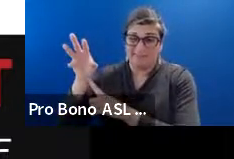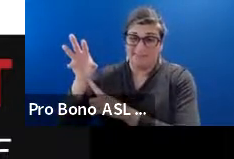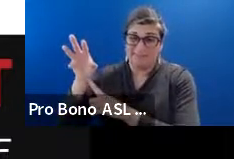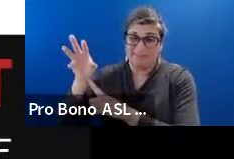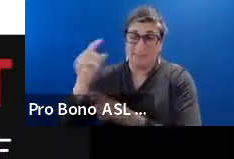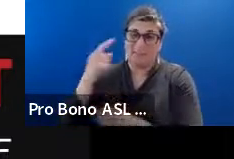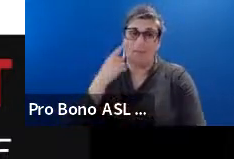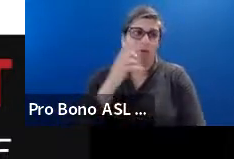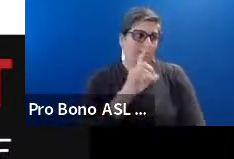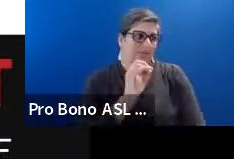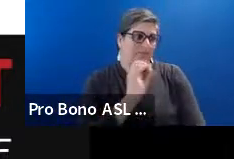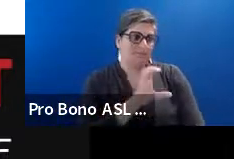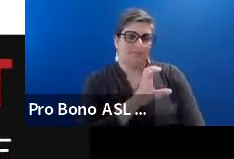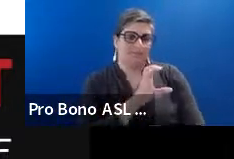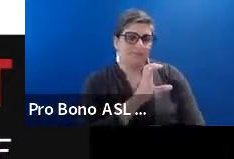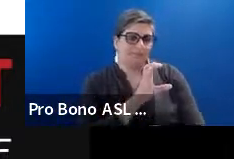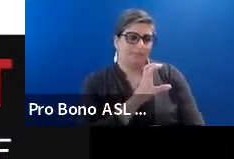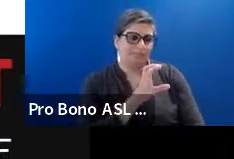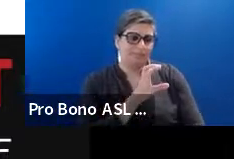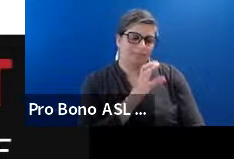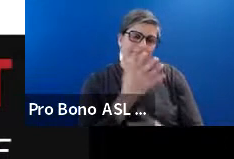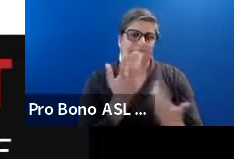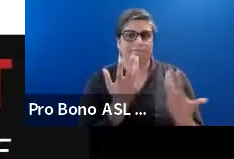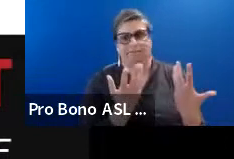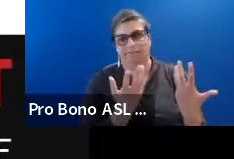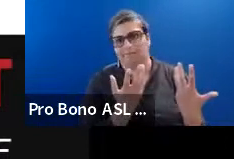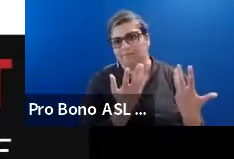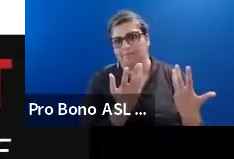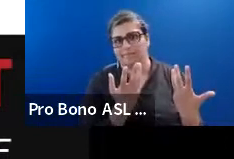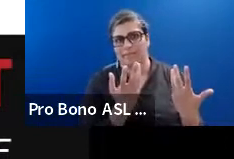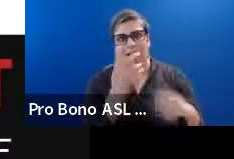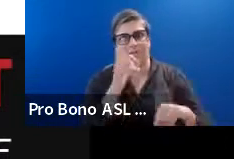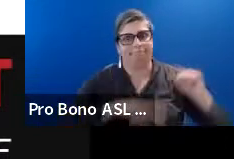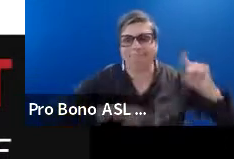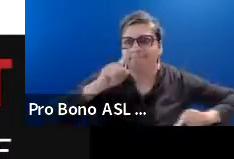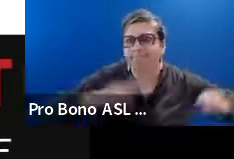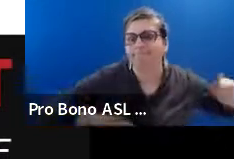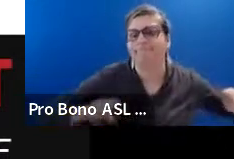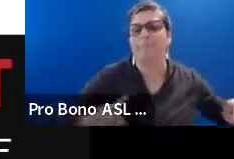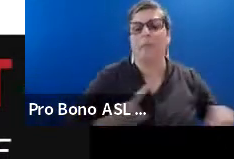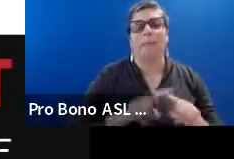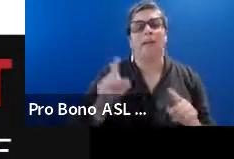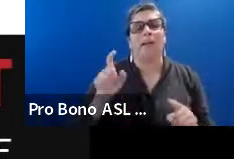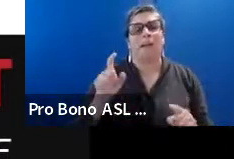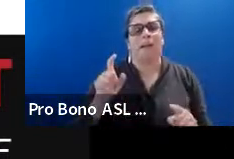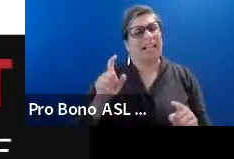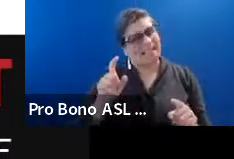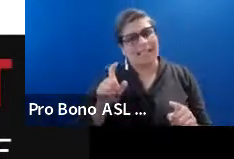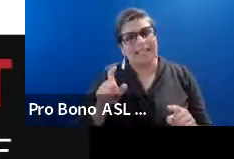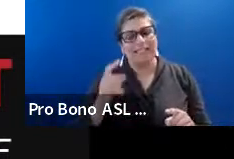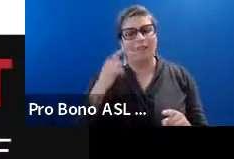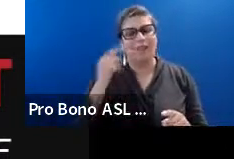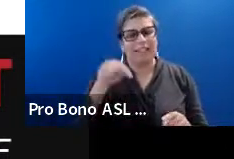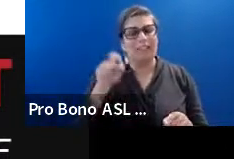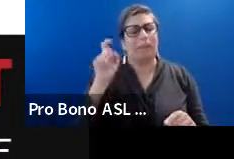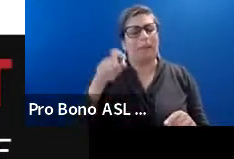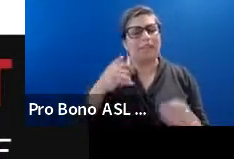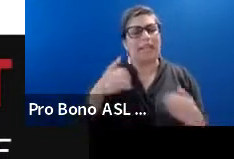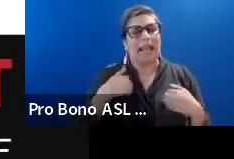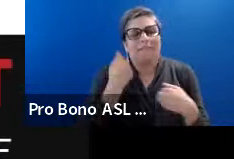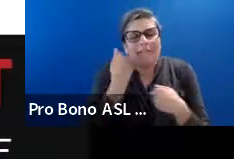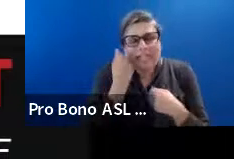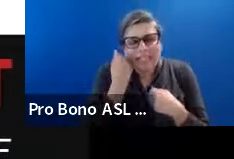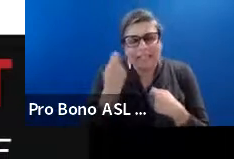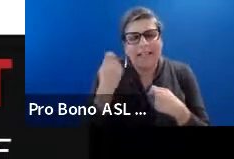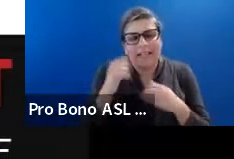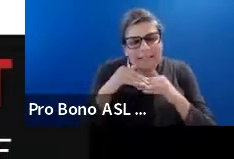For documentaries. You know. That can. That can mean a lot of things. But you know. There should be some filming in Illinois. Um. And then.